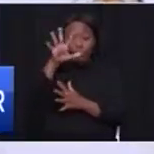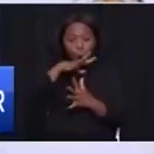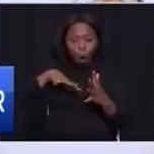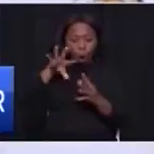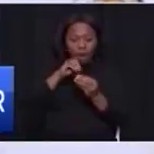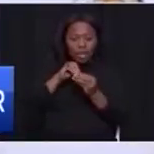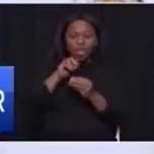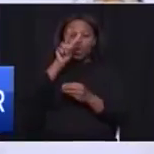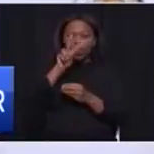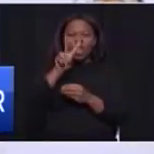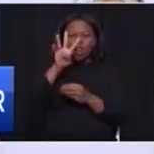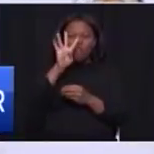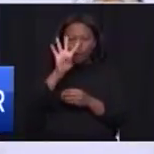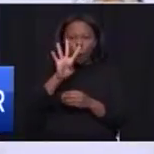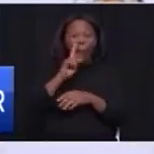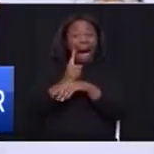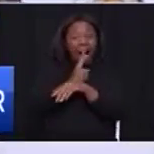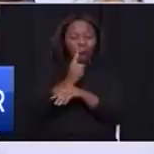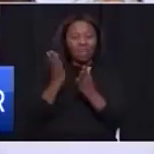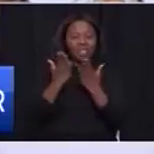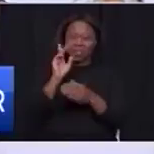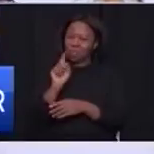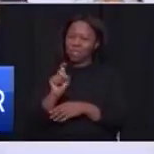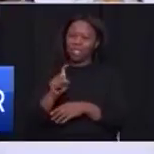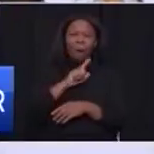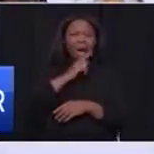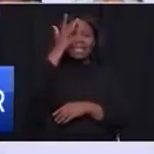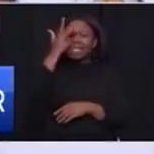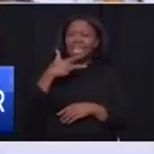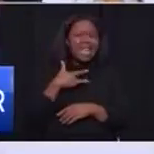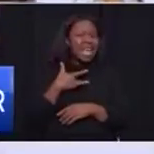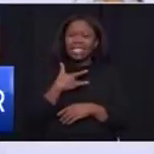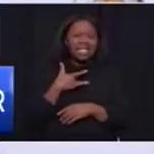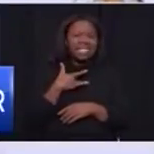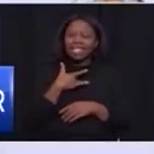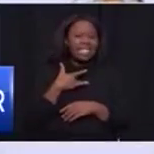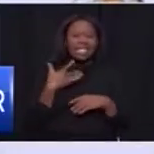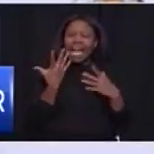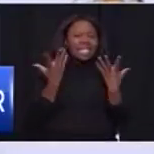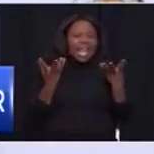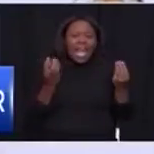24-hour service. Because sickness does not have night.